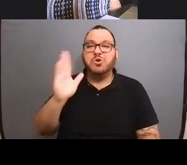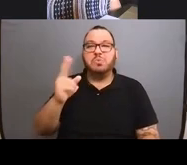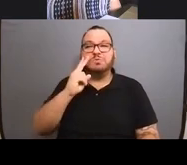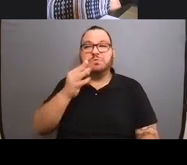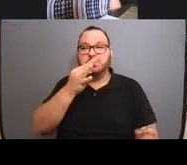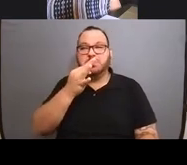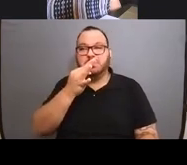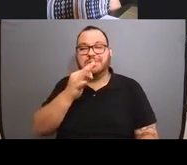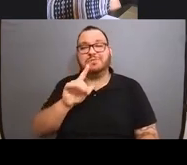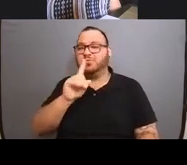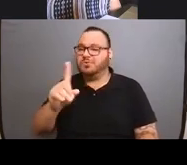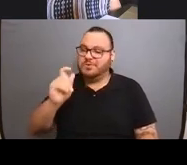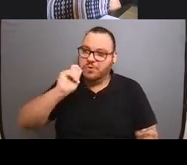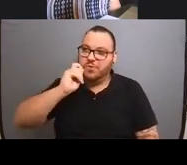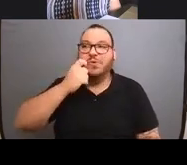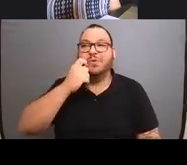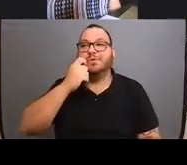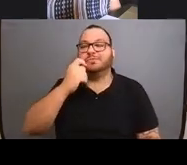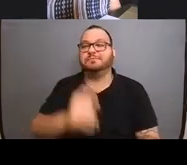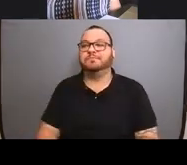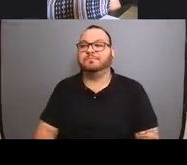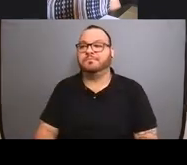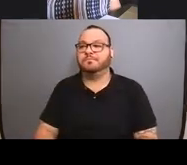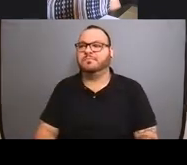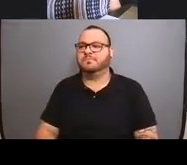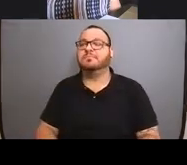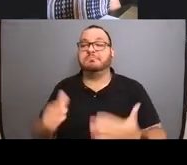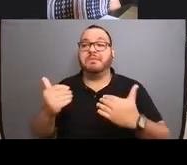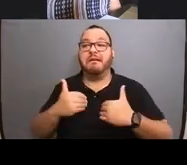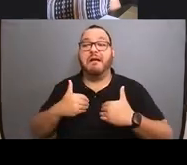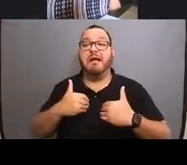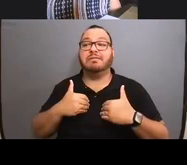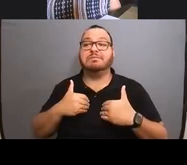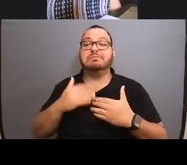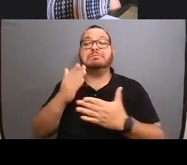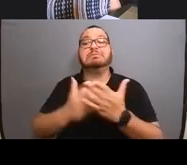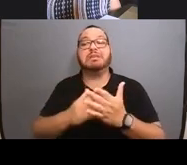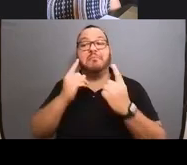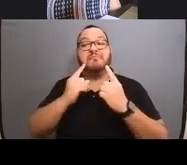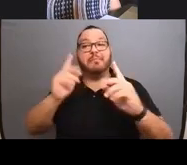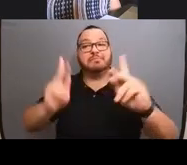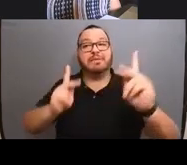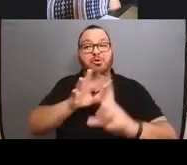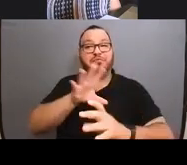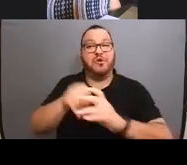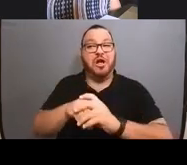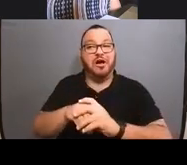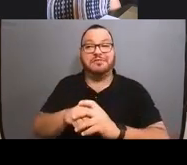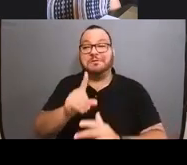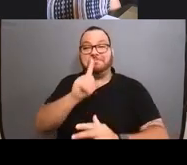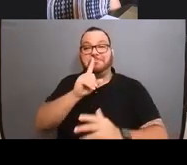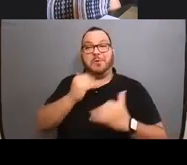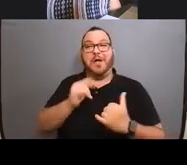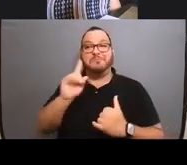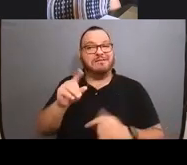soon and it's really, really cool and it's got some celebrity involvement stuff. It's really neat. I can't wait for you guys to actually